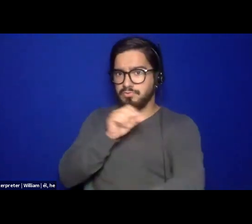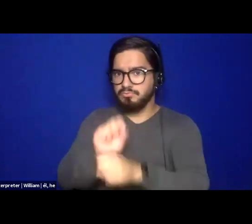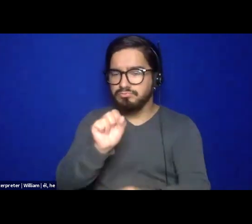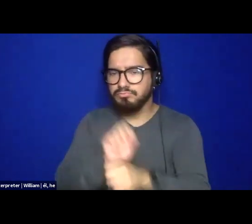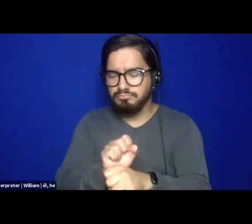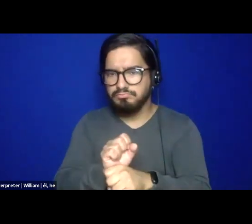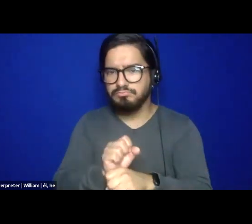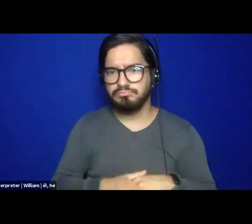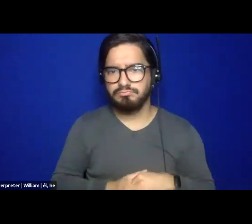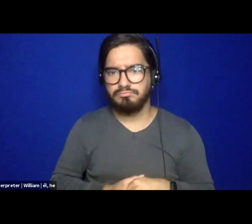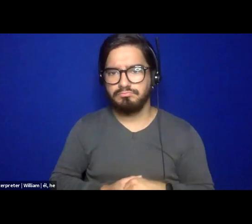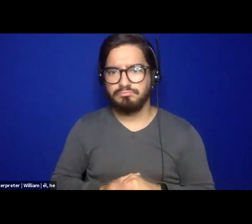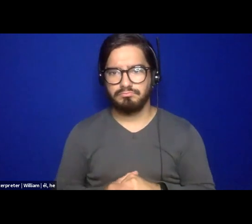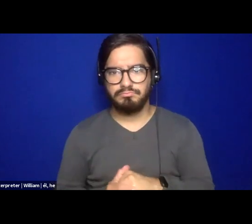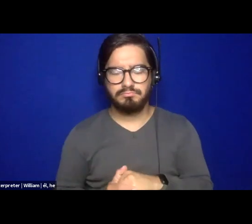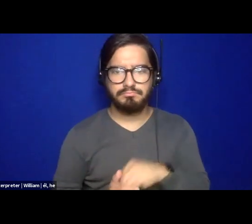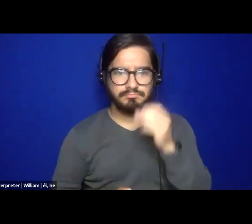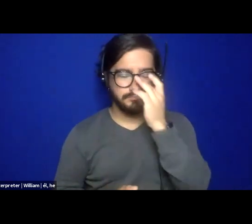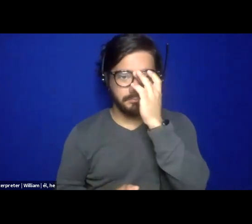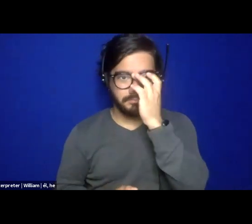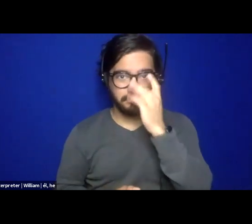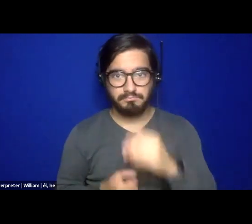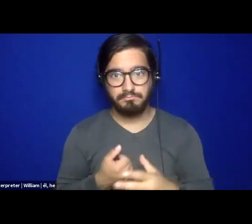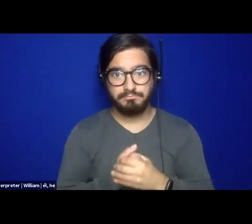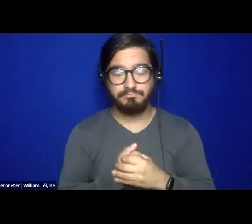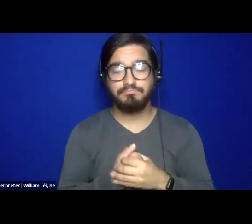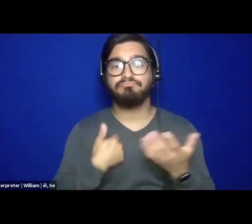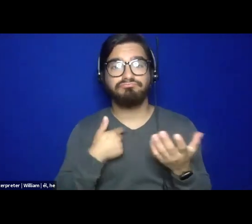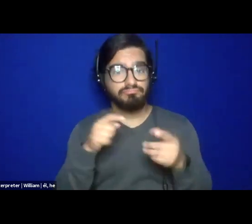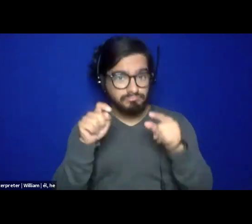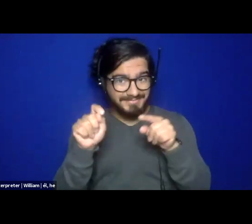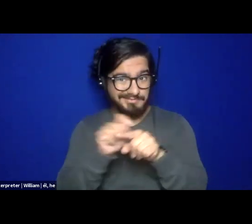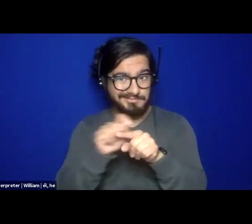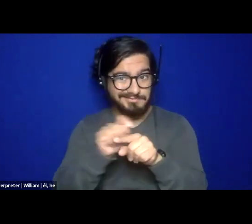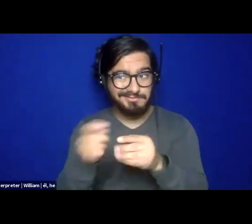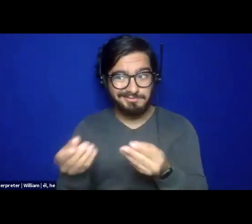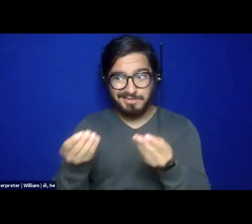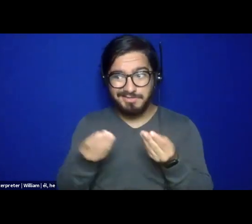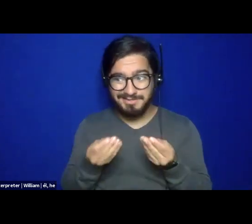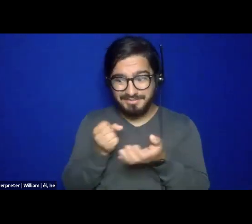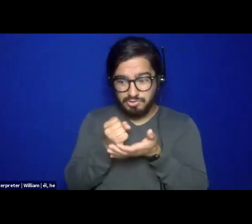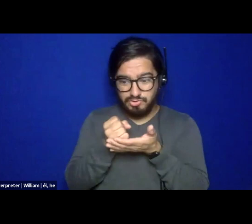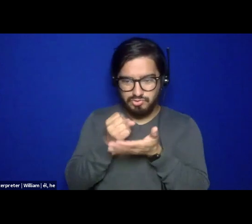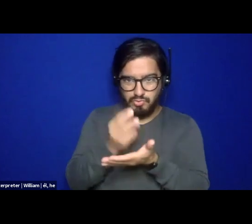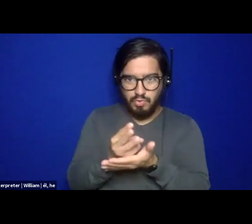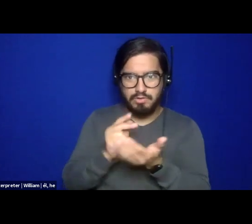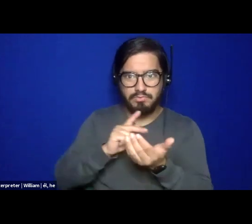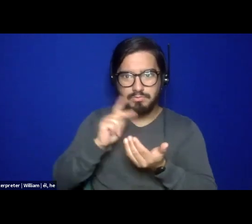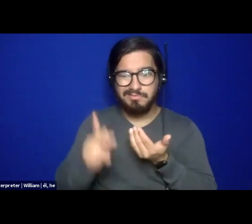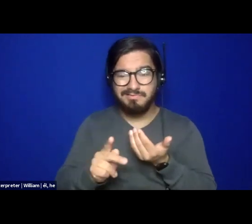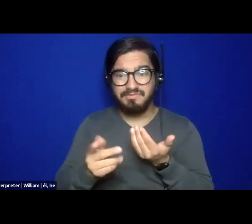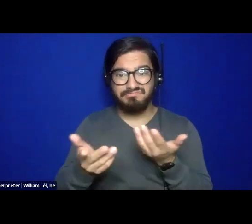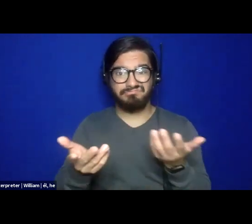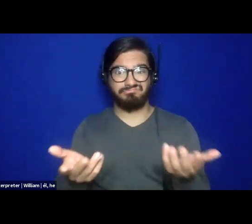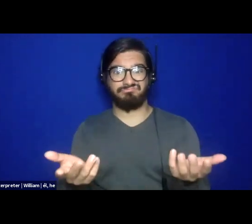So, you know, the training that I received in my social work program, it left a lot to be desired. You know, it was a long